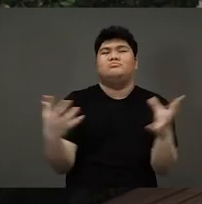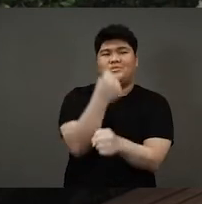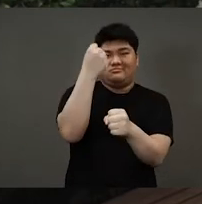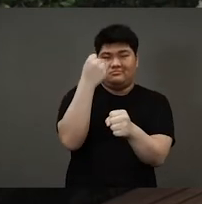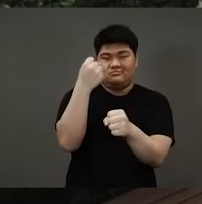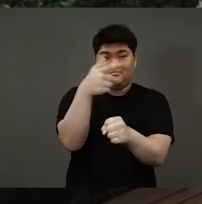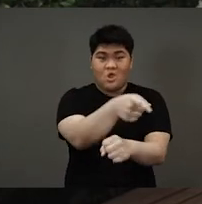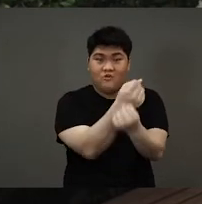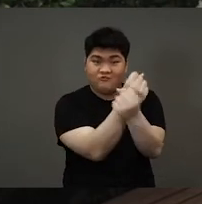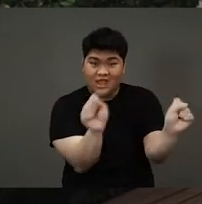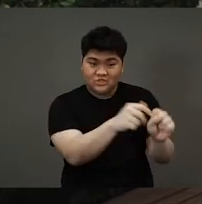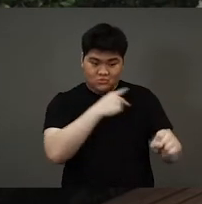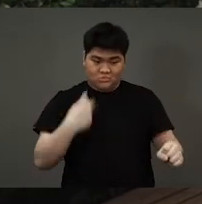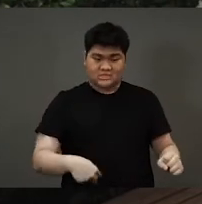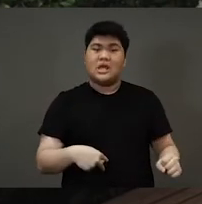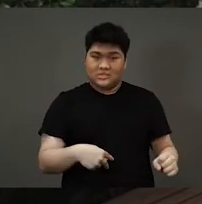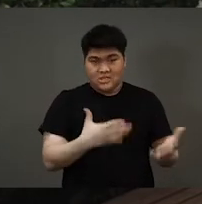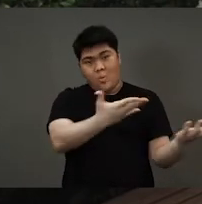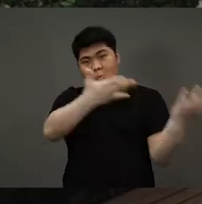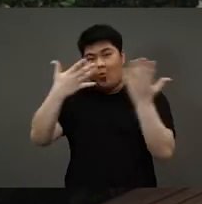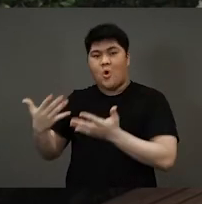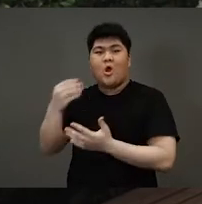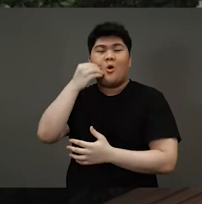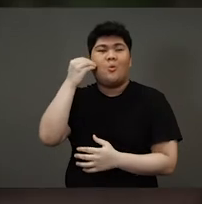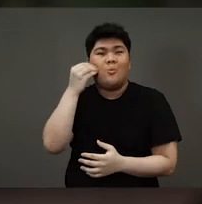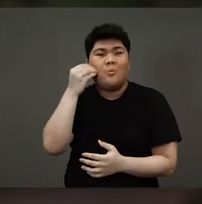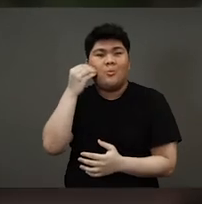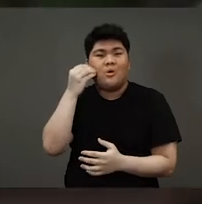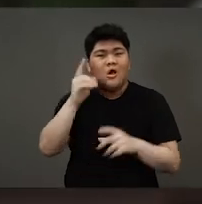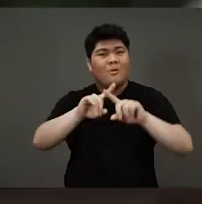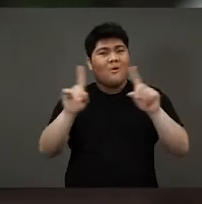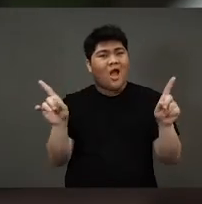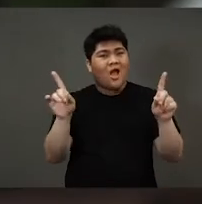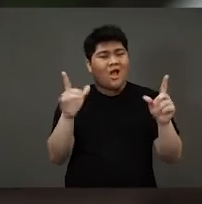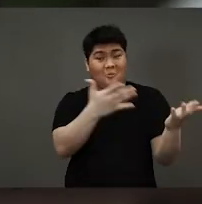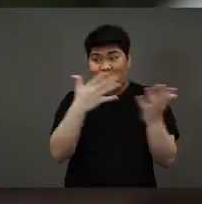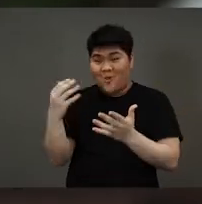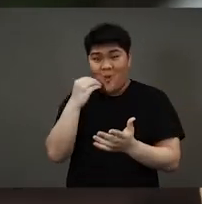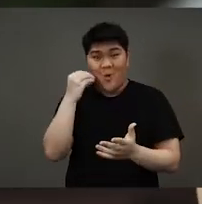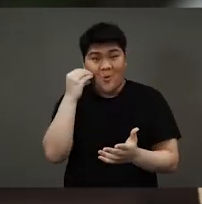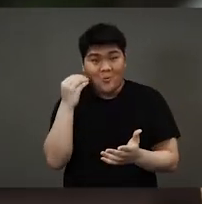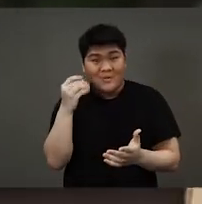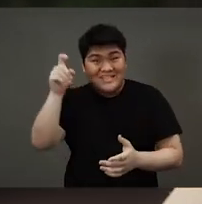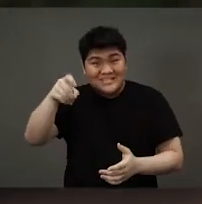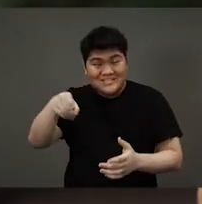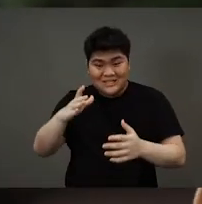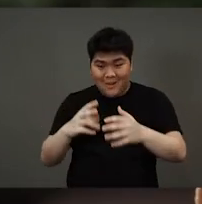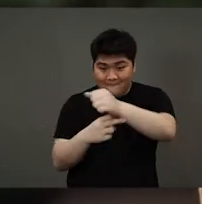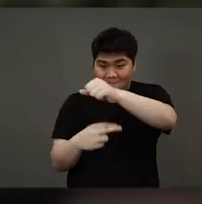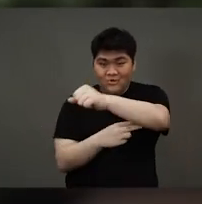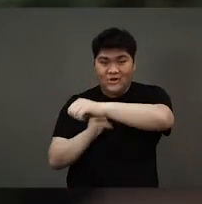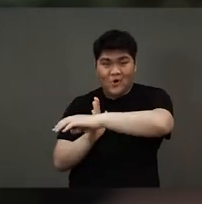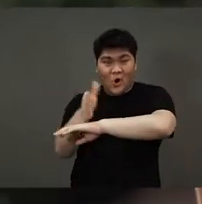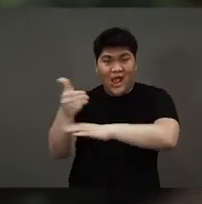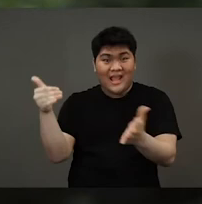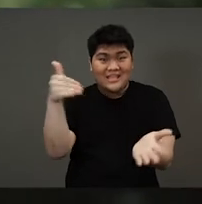rescued the captive princess and they brought her back home. Now boys and girls, to bring the princess back home, everyone